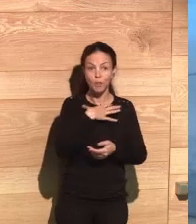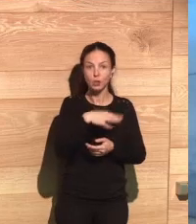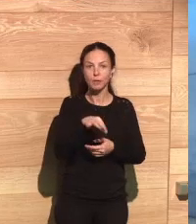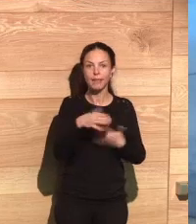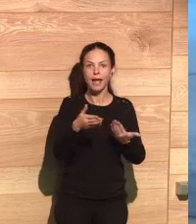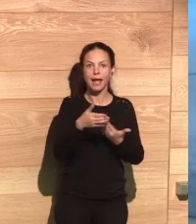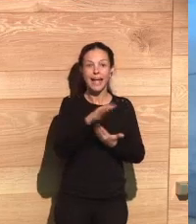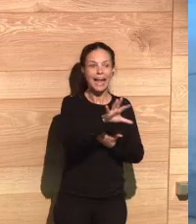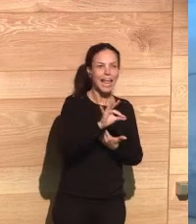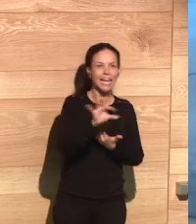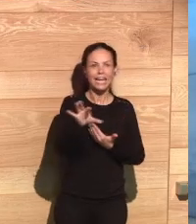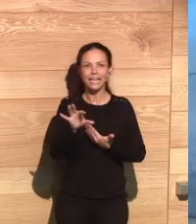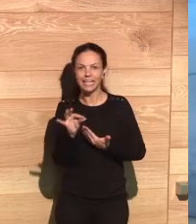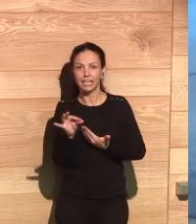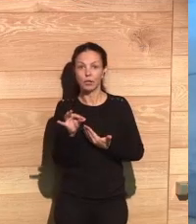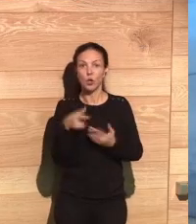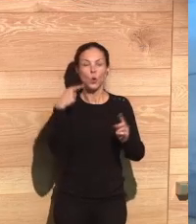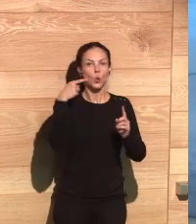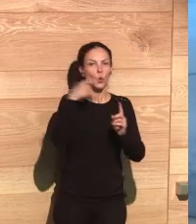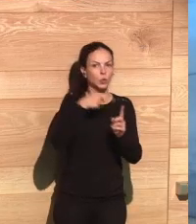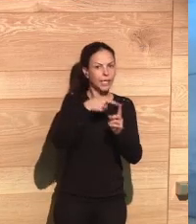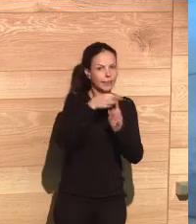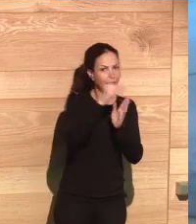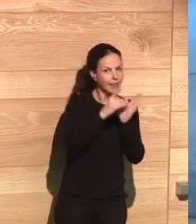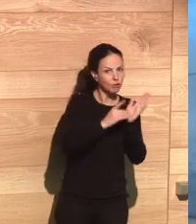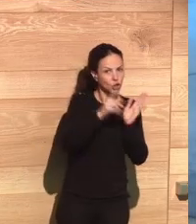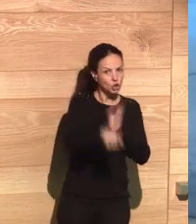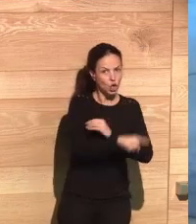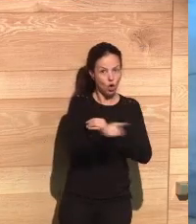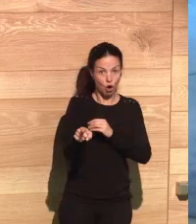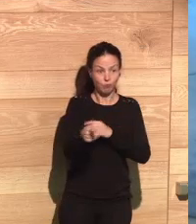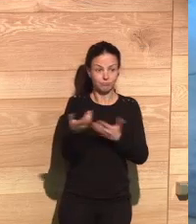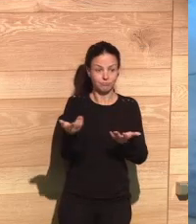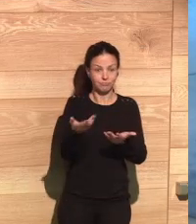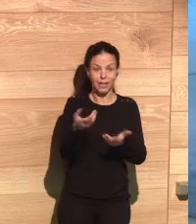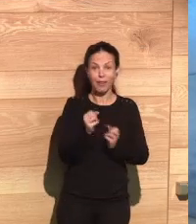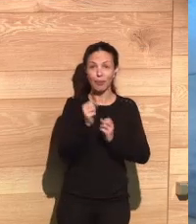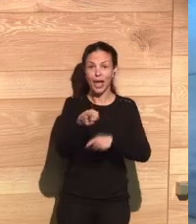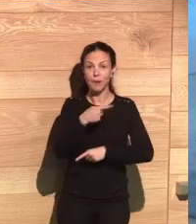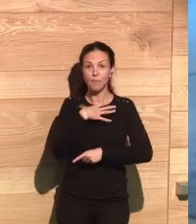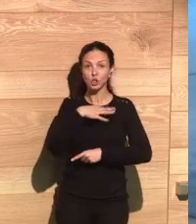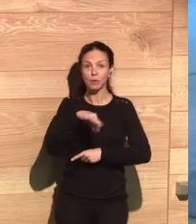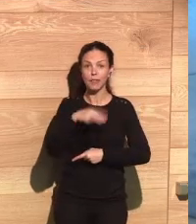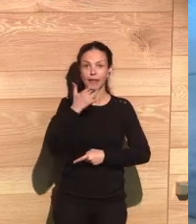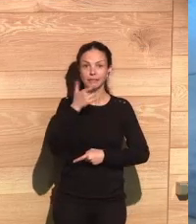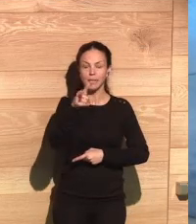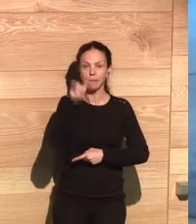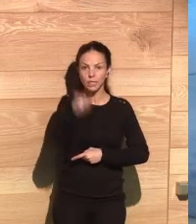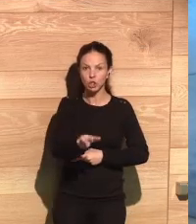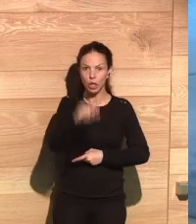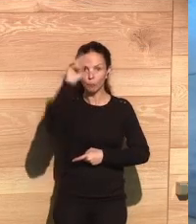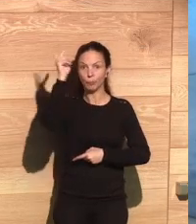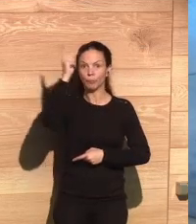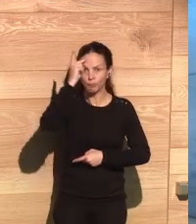in this way, they would have the possibility of choosing the way we use their data. And sometimes